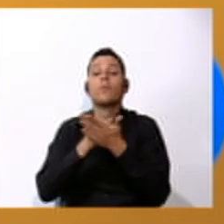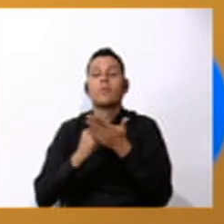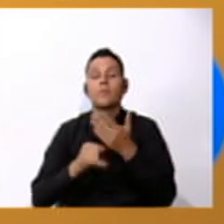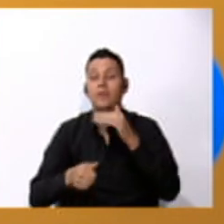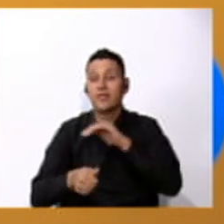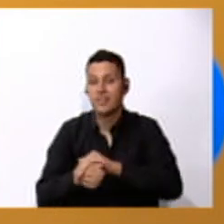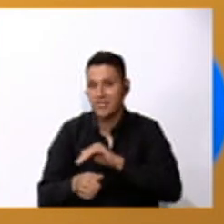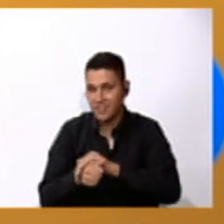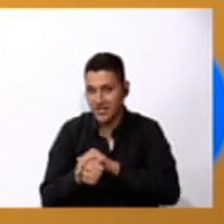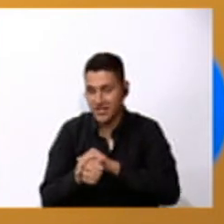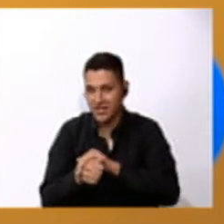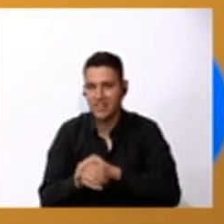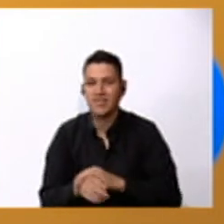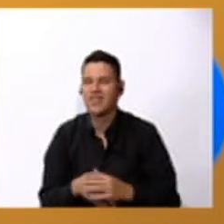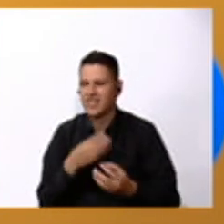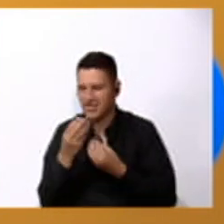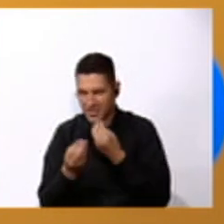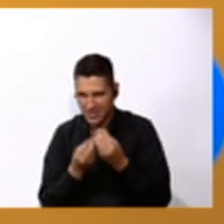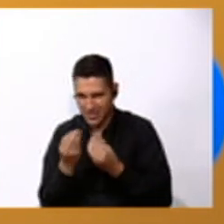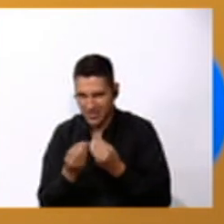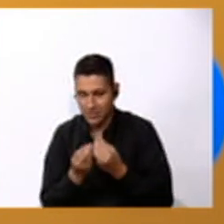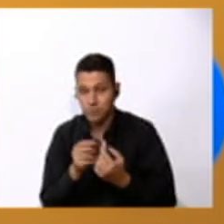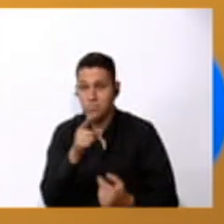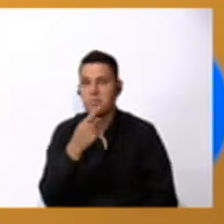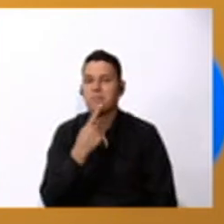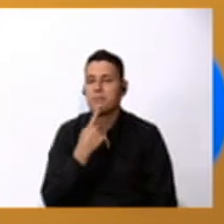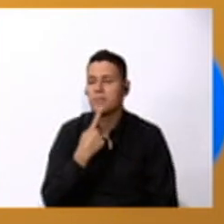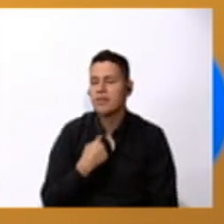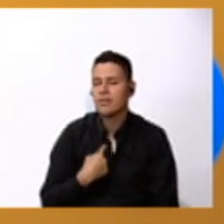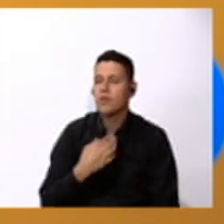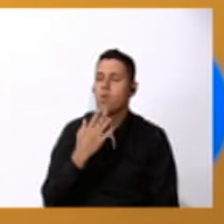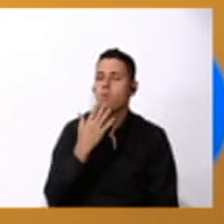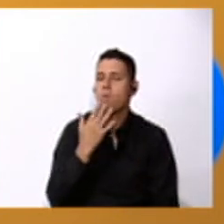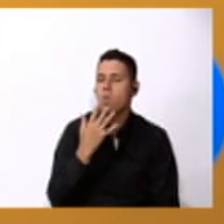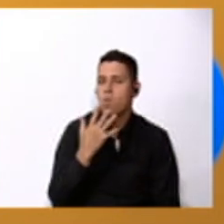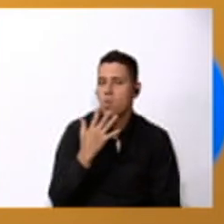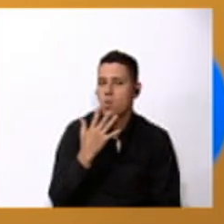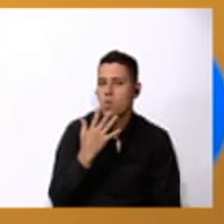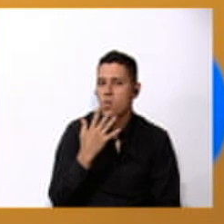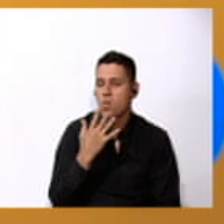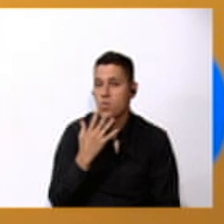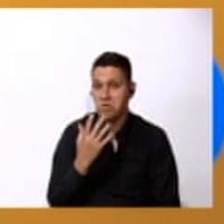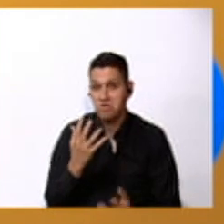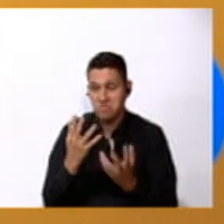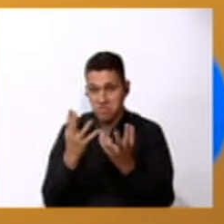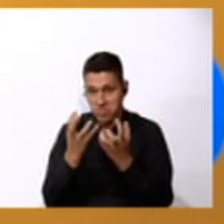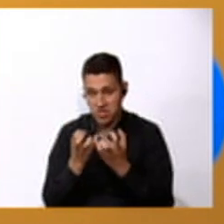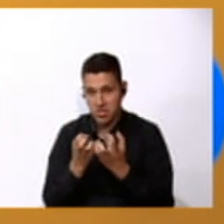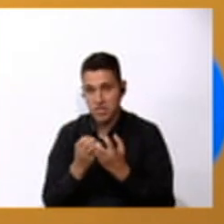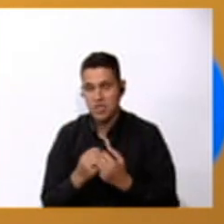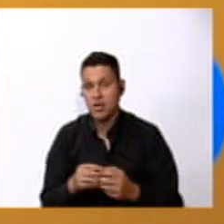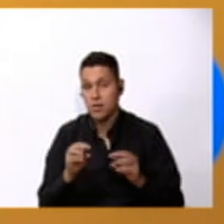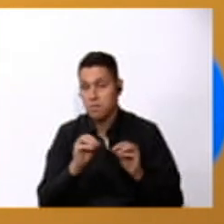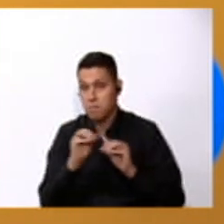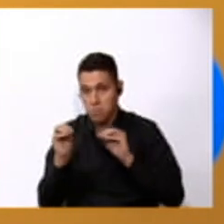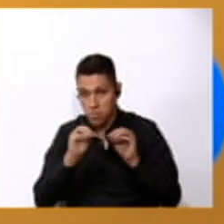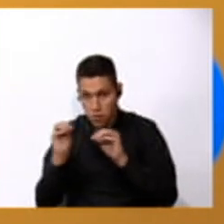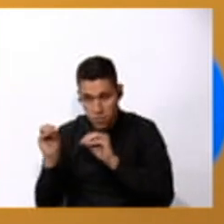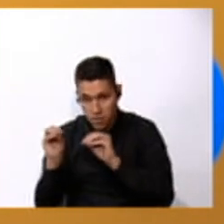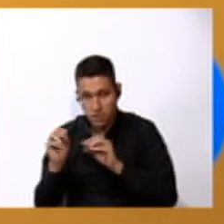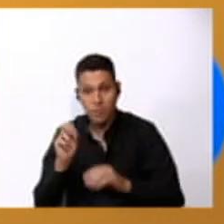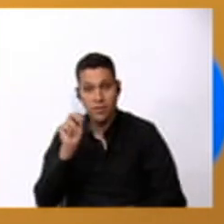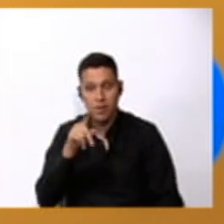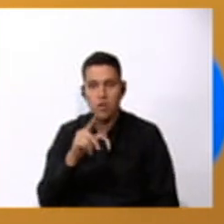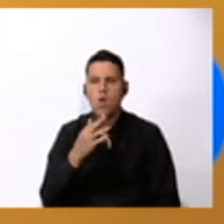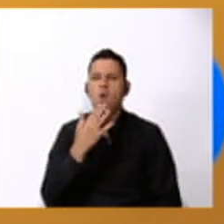You are going to tell me the colors you want me to move. Me tienen que decir qué